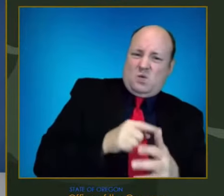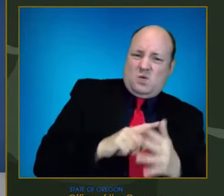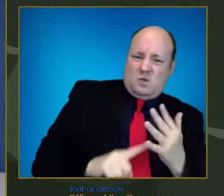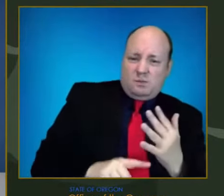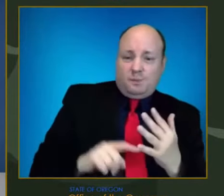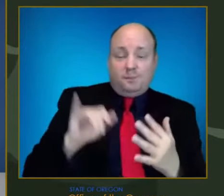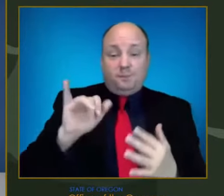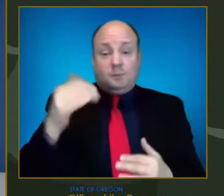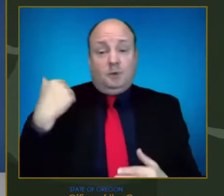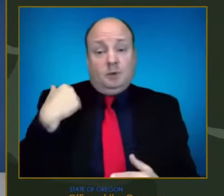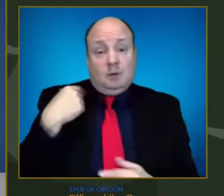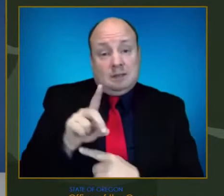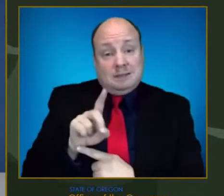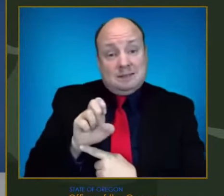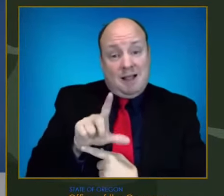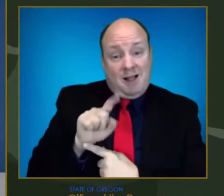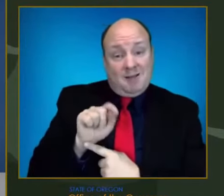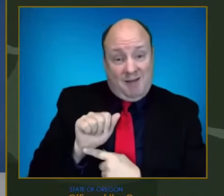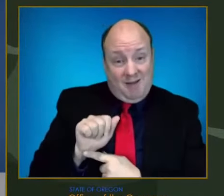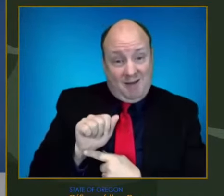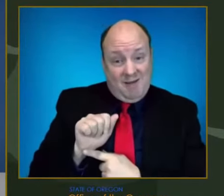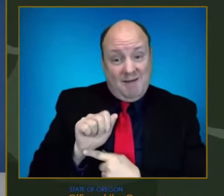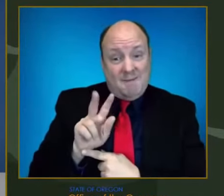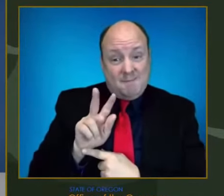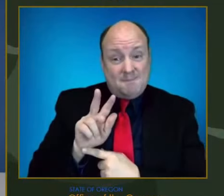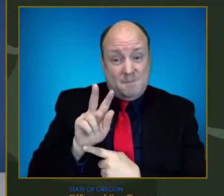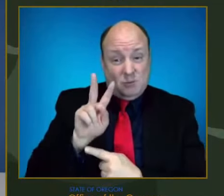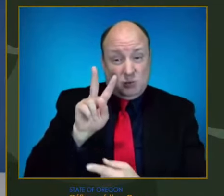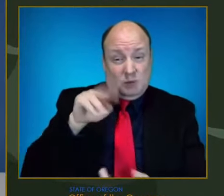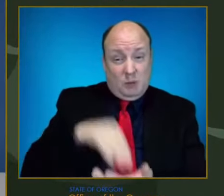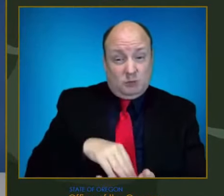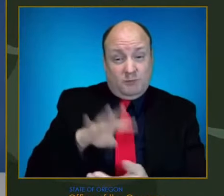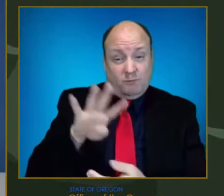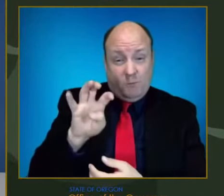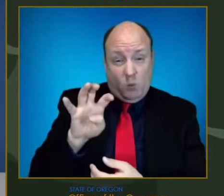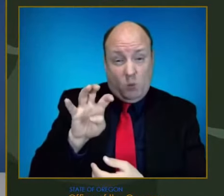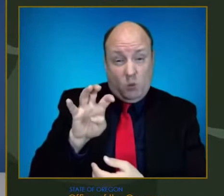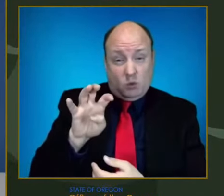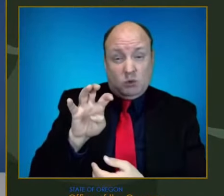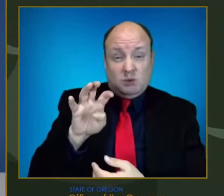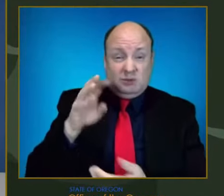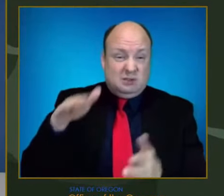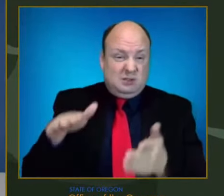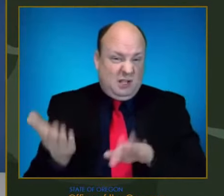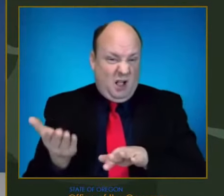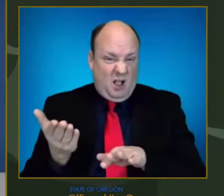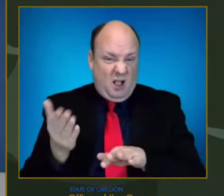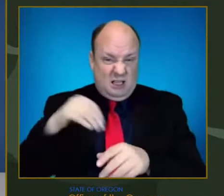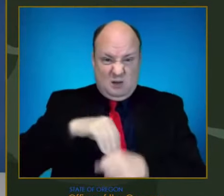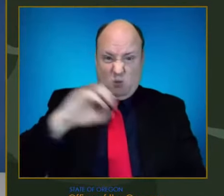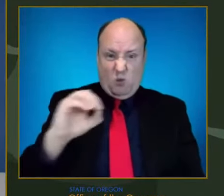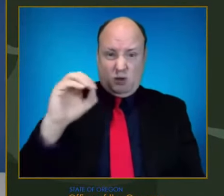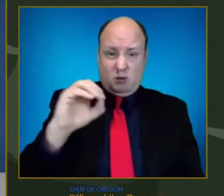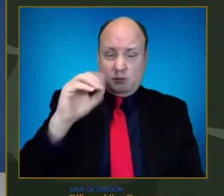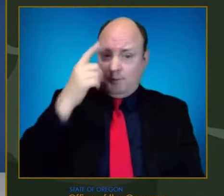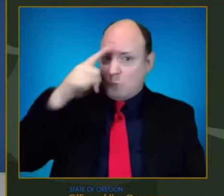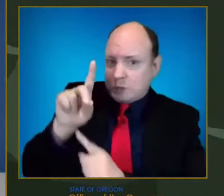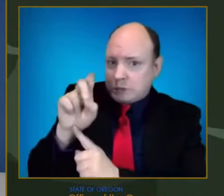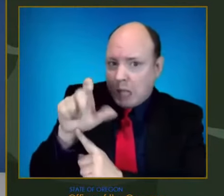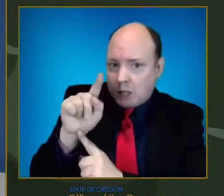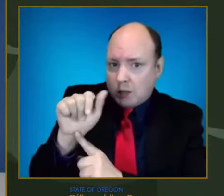more than 2,457 Oregonians have lost their lives to a variant of the virus that's less contagious than Omicron.